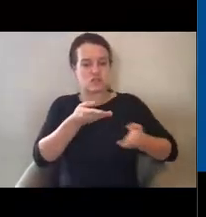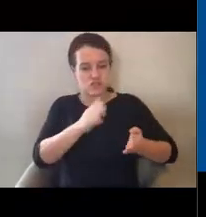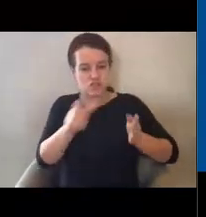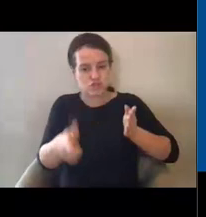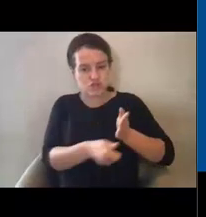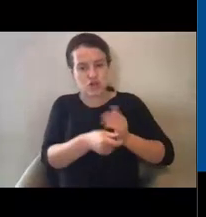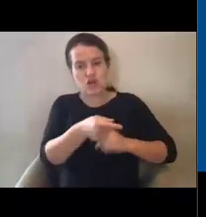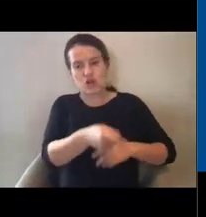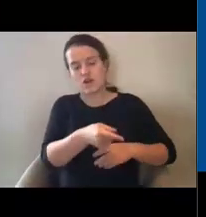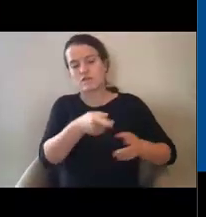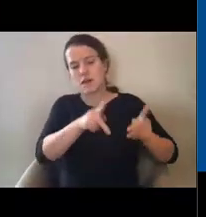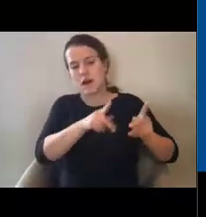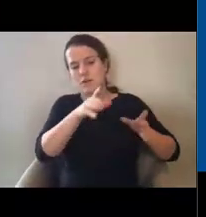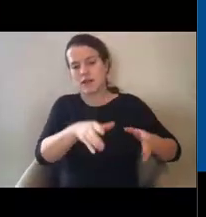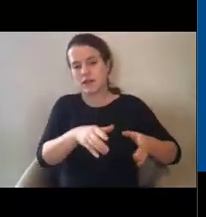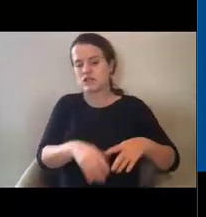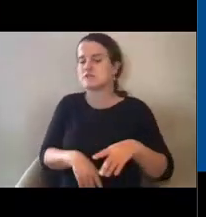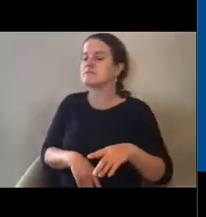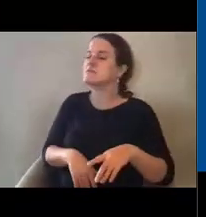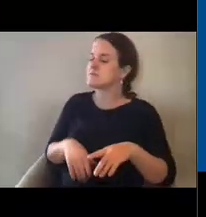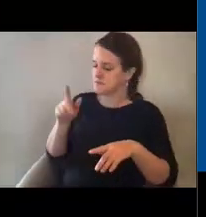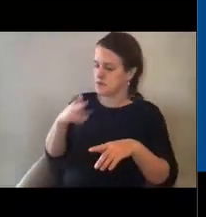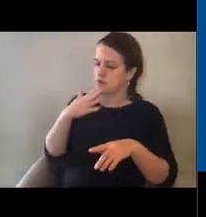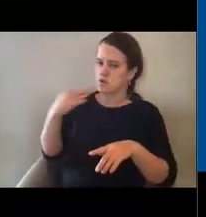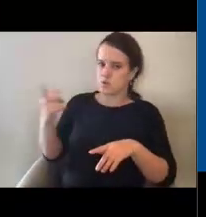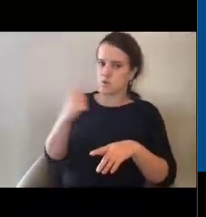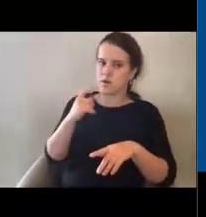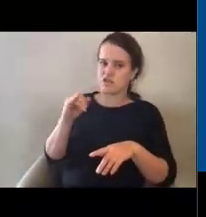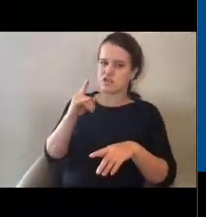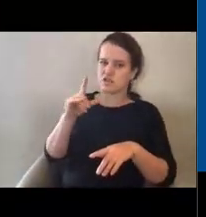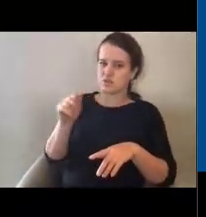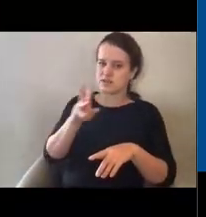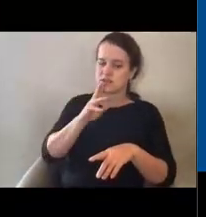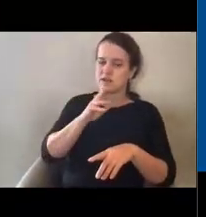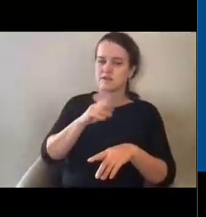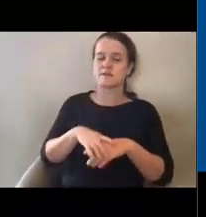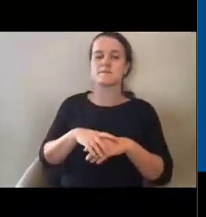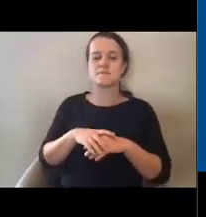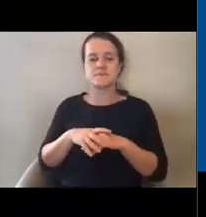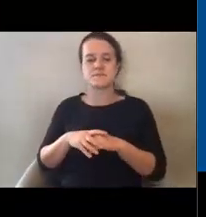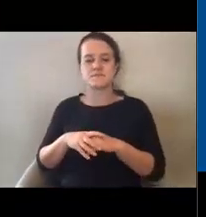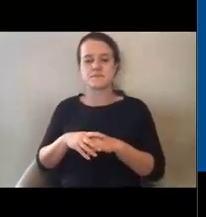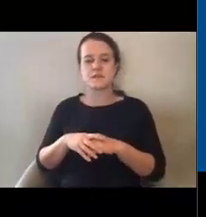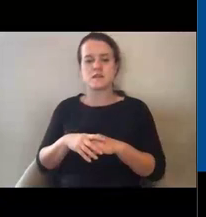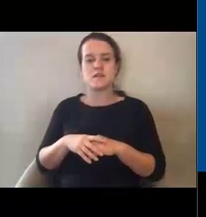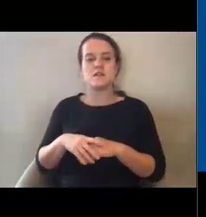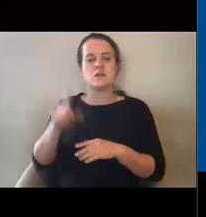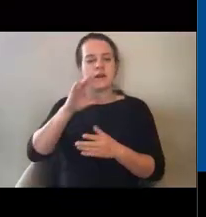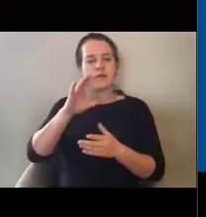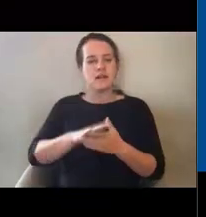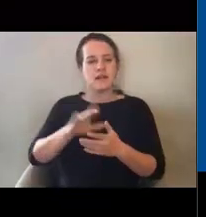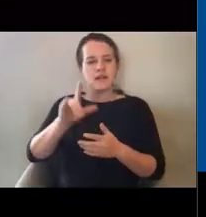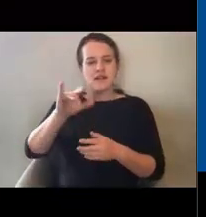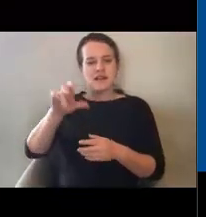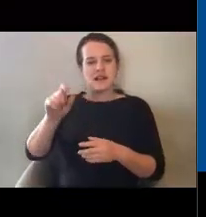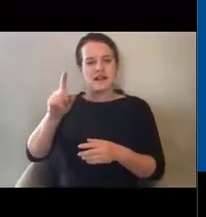That's a great question, Lisa. So I think that there are, I think Leslie spoke to this